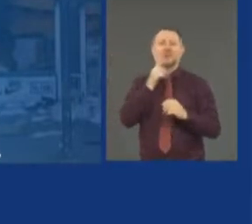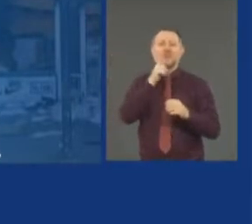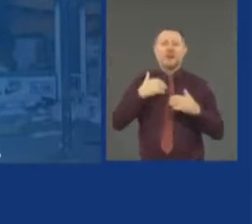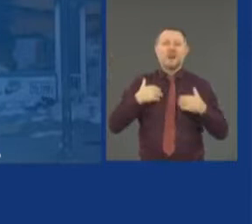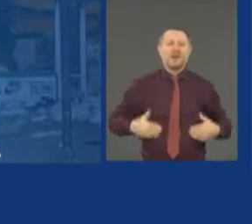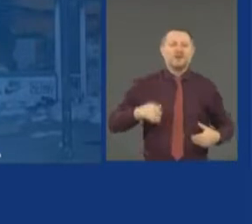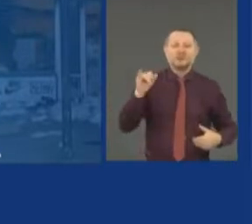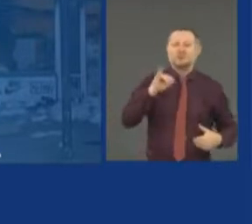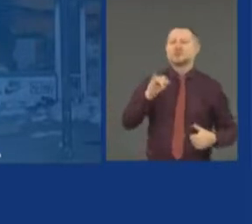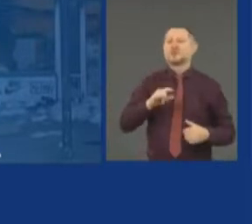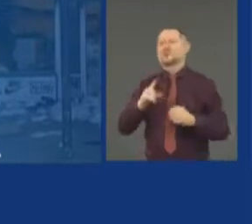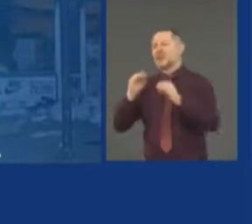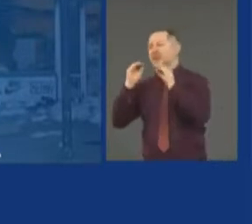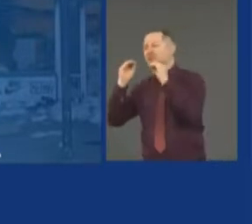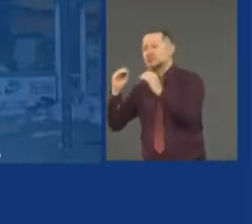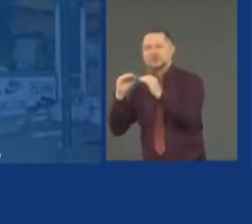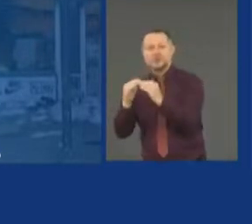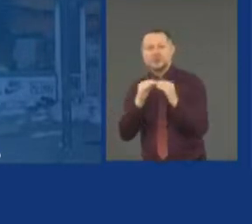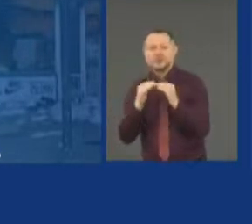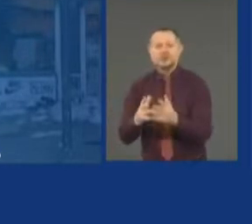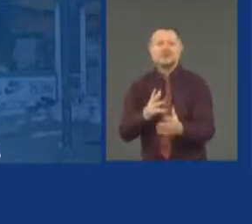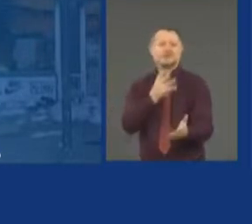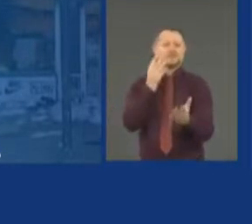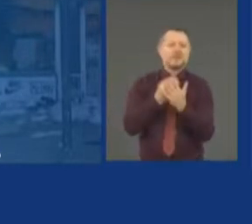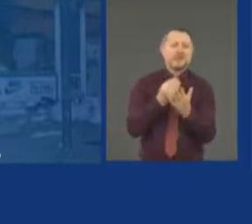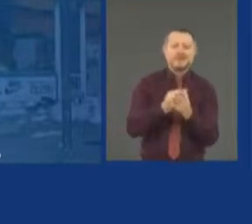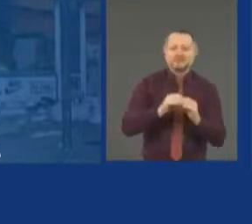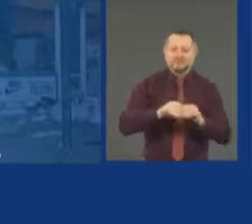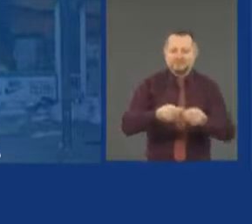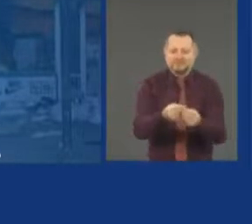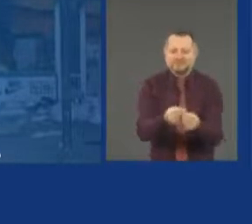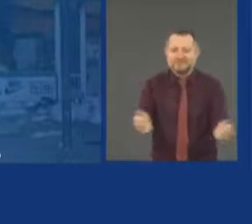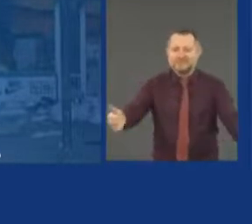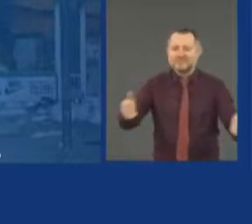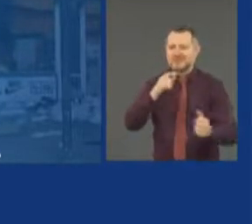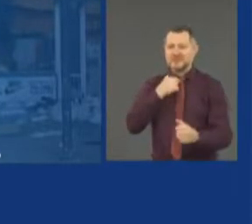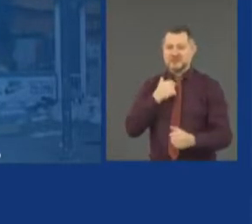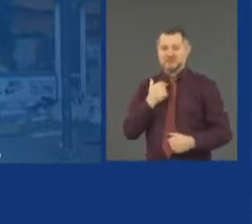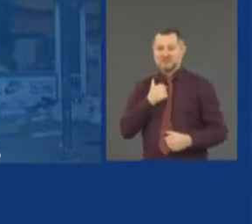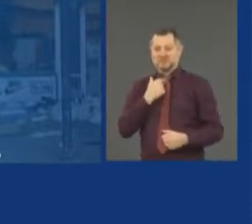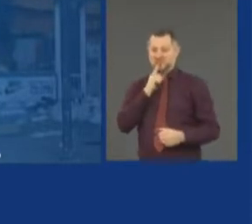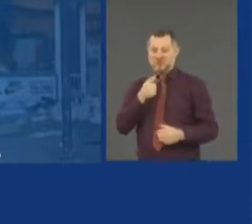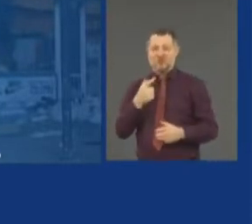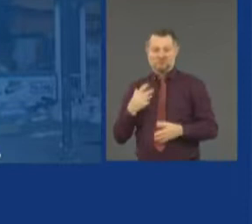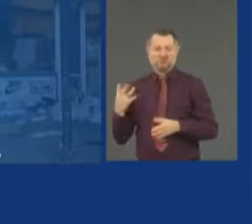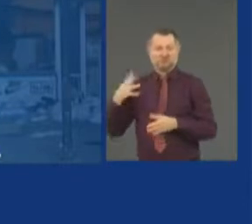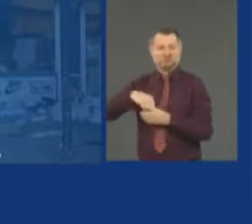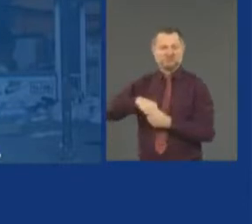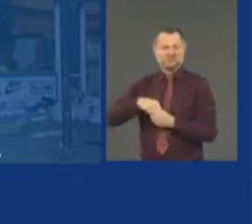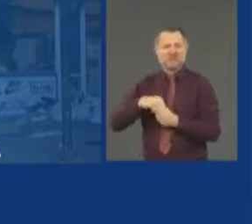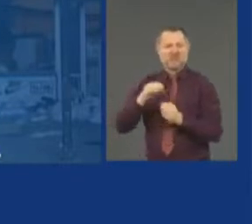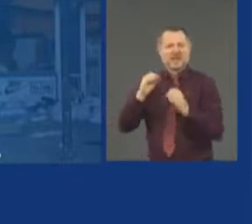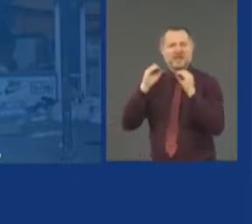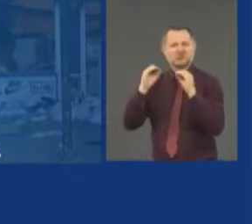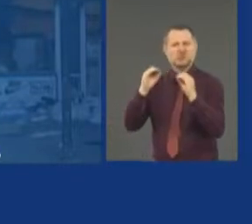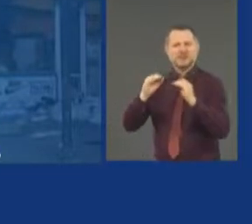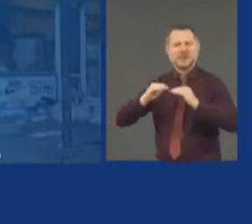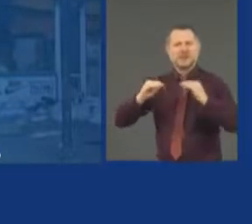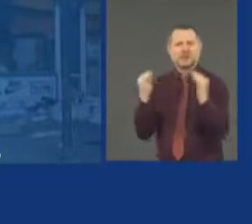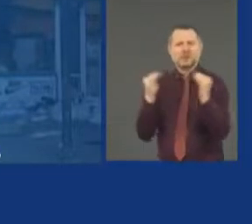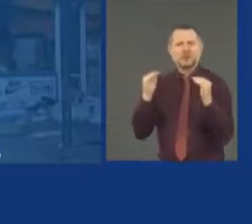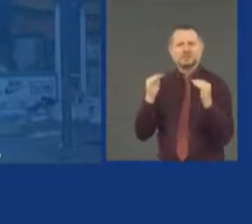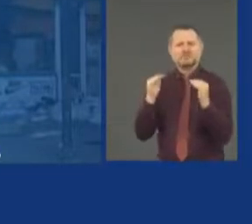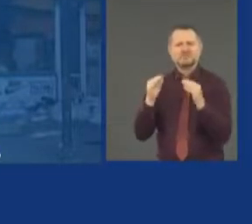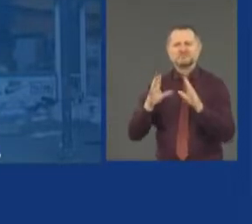in education. I would make education equity part of that agenda. I would make child poverty part of that